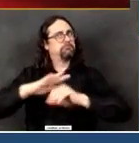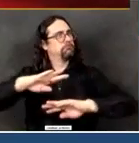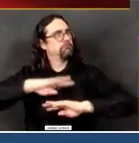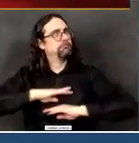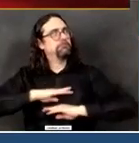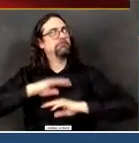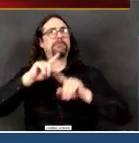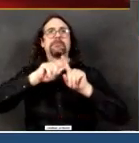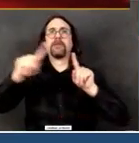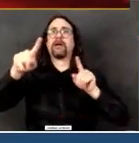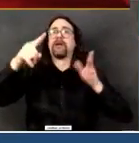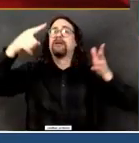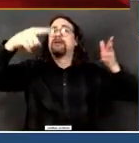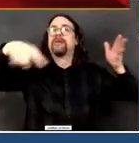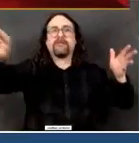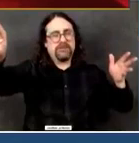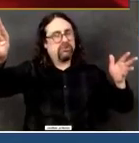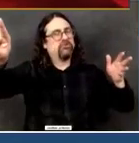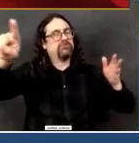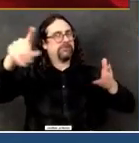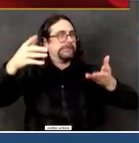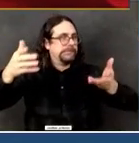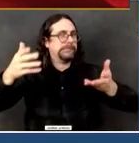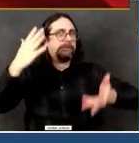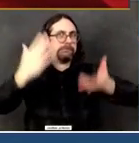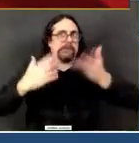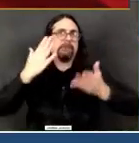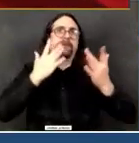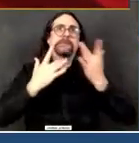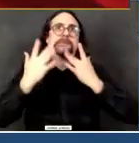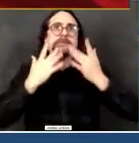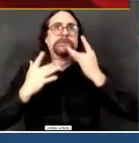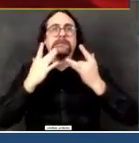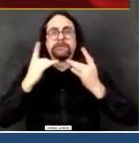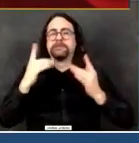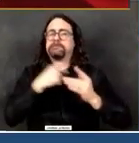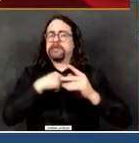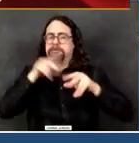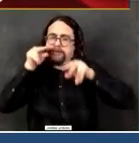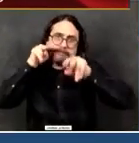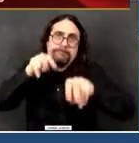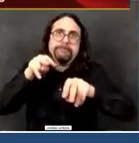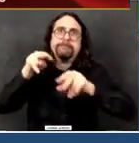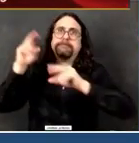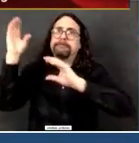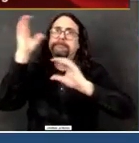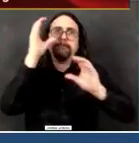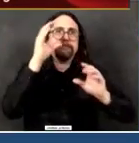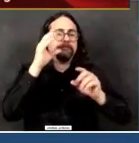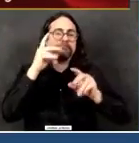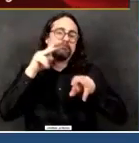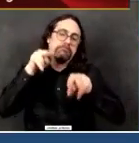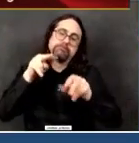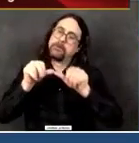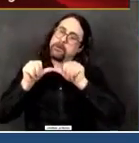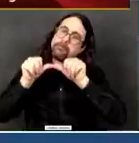the week just beginning Monday. We will get through the week after that. We have a lot we have to work on in advance.